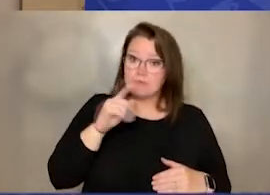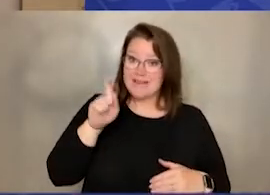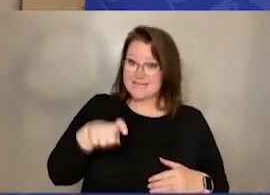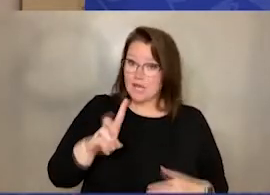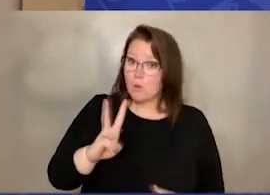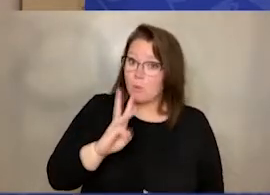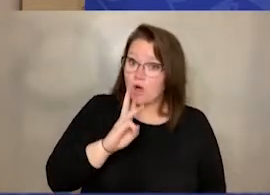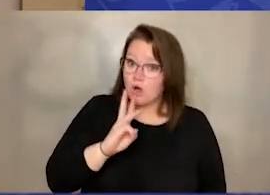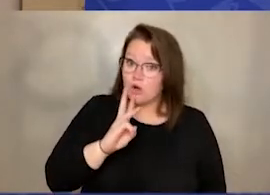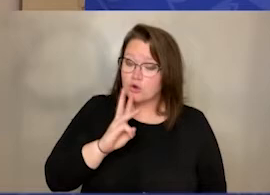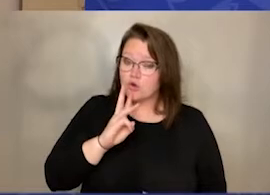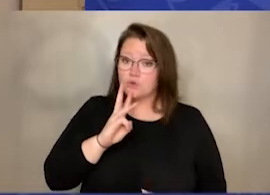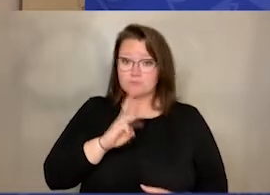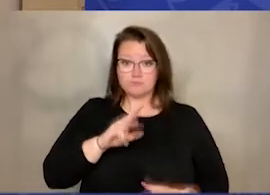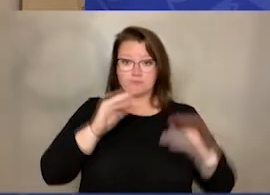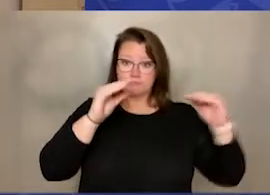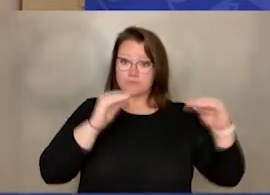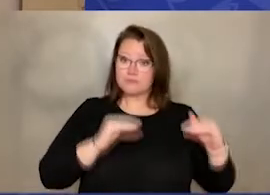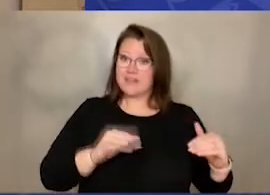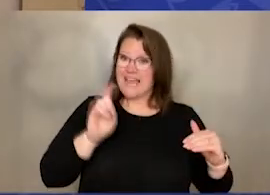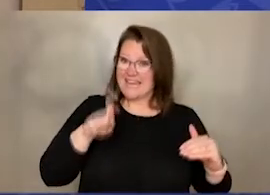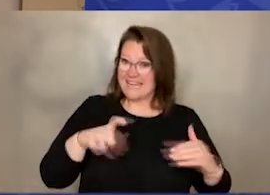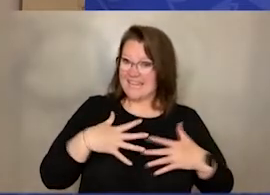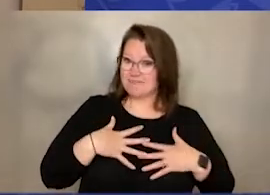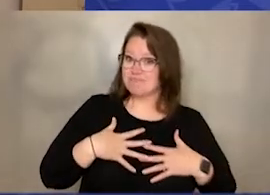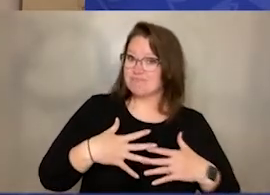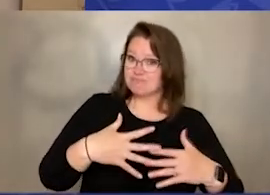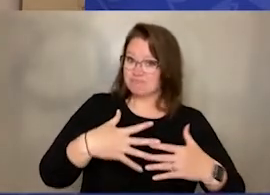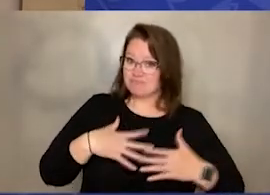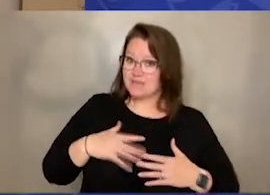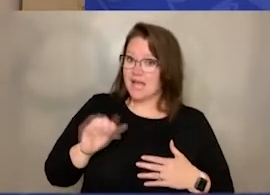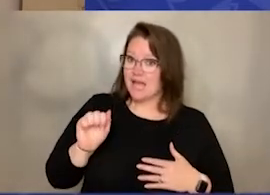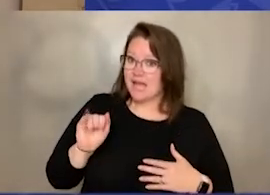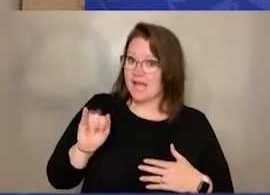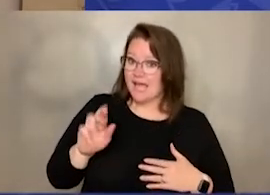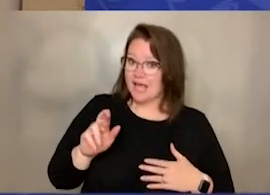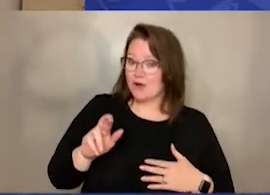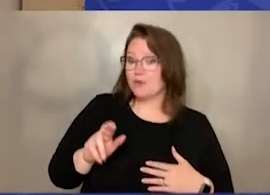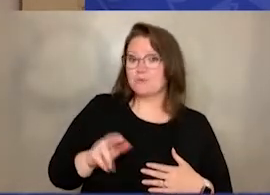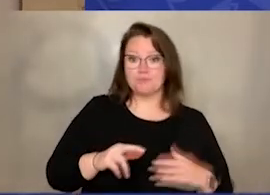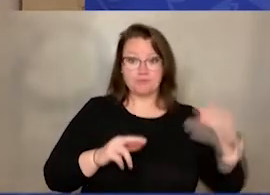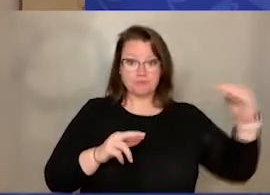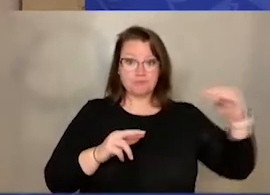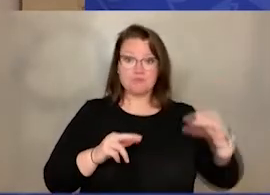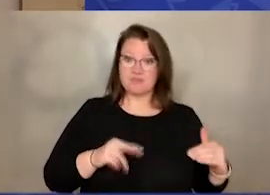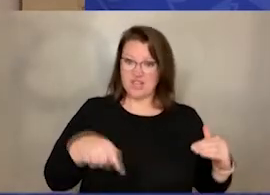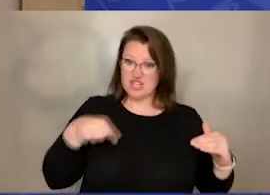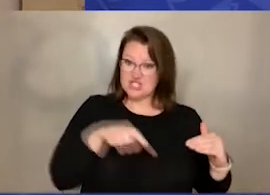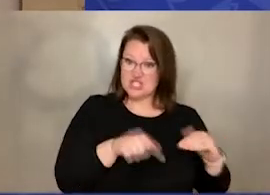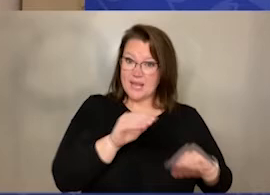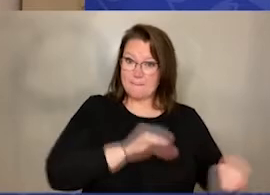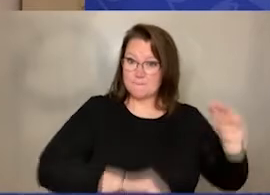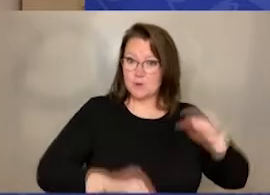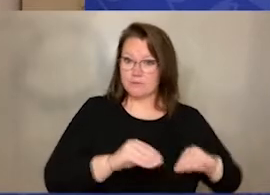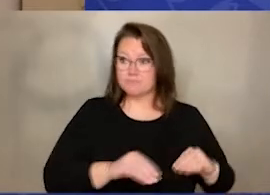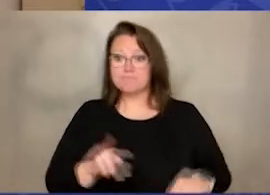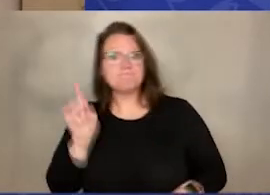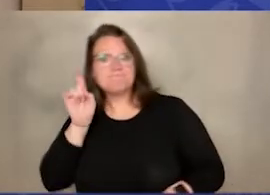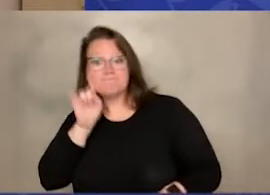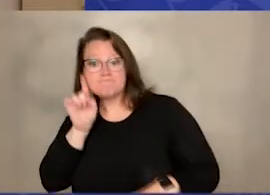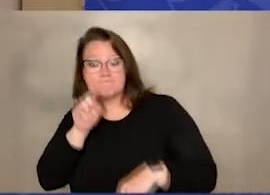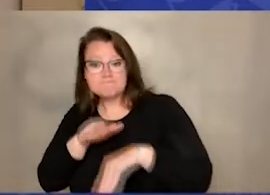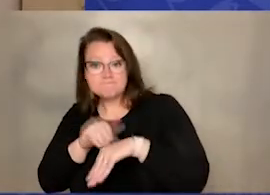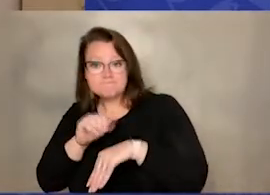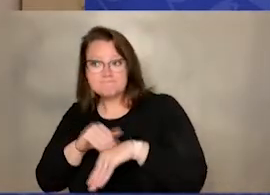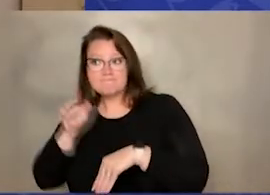and air to breathe. And she moves. The stuffed guinea pig is non-living.